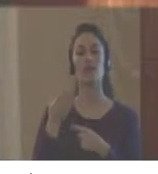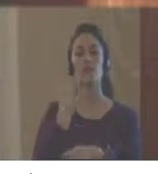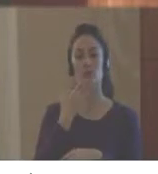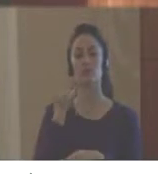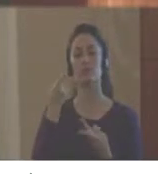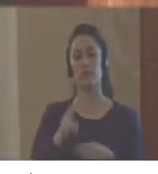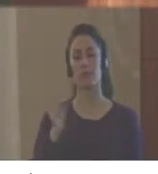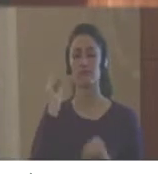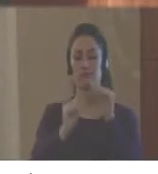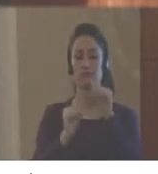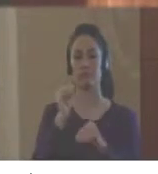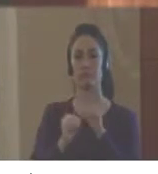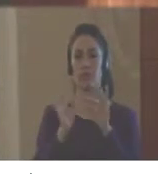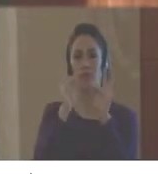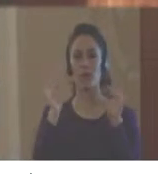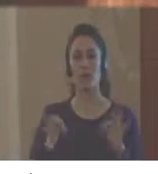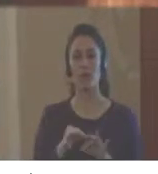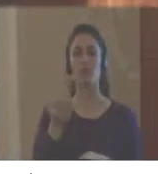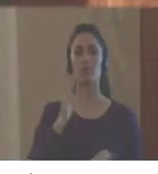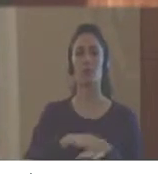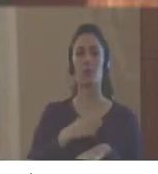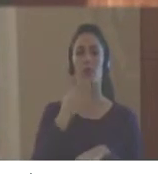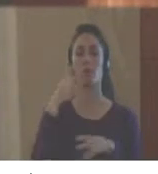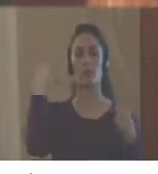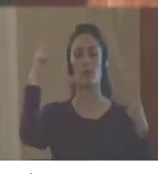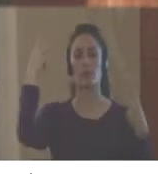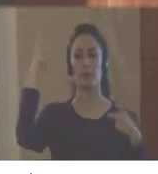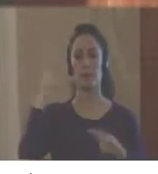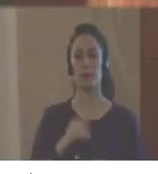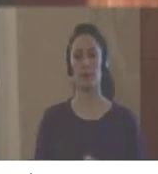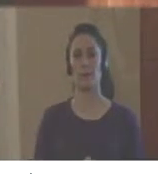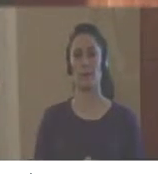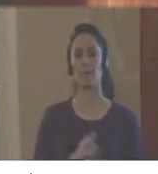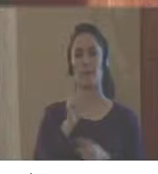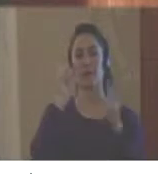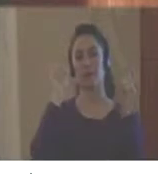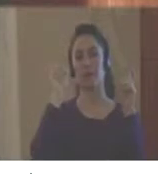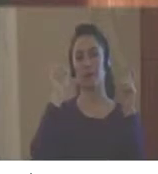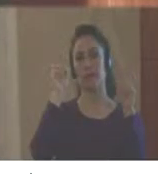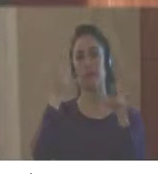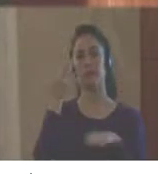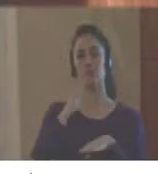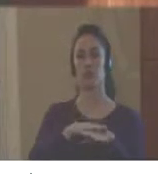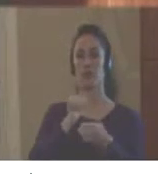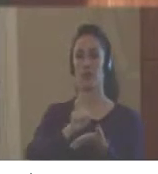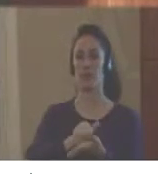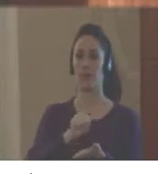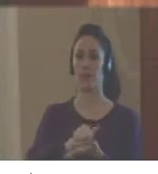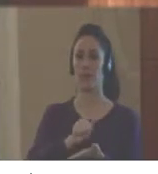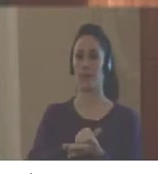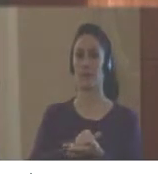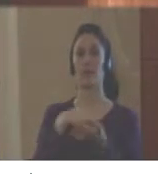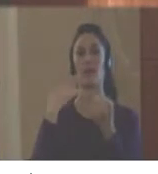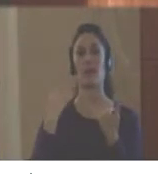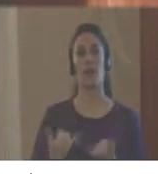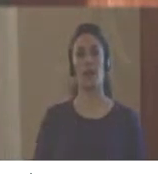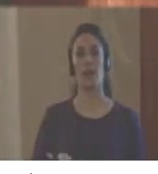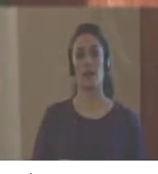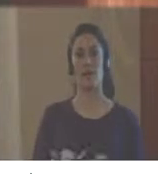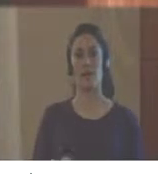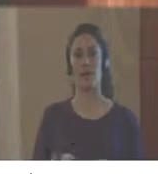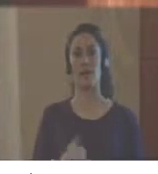in formulation of public policy once you have the item on the agenda. And